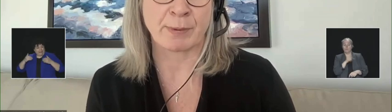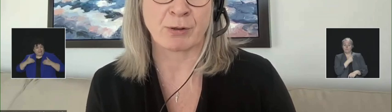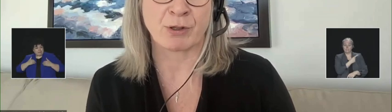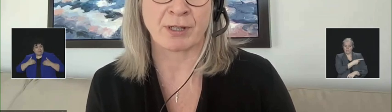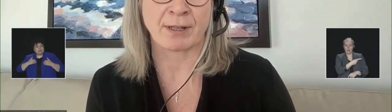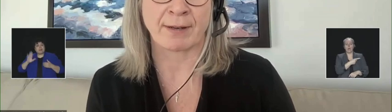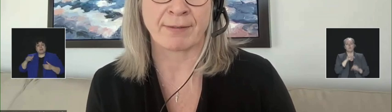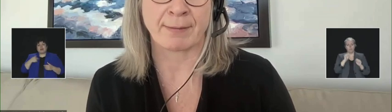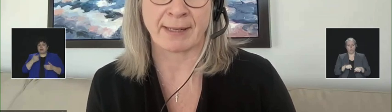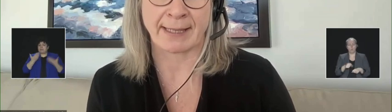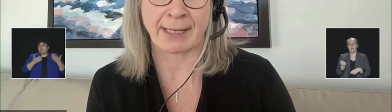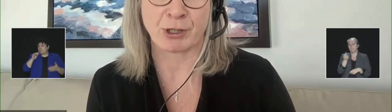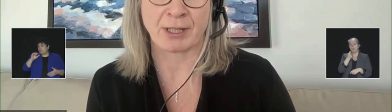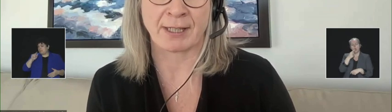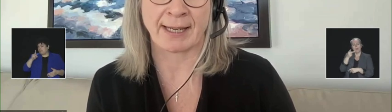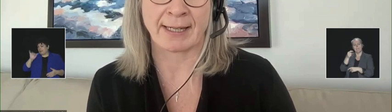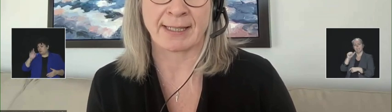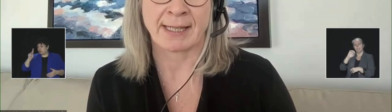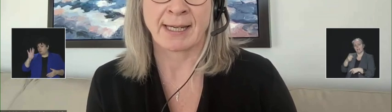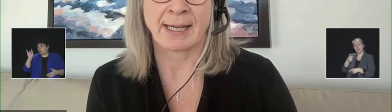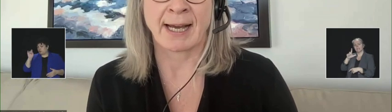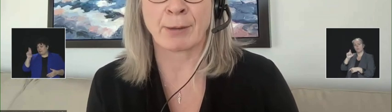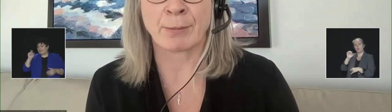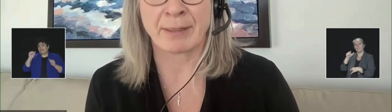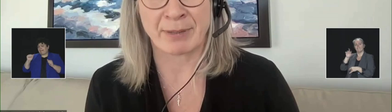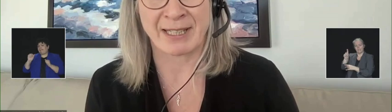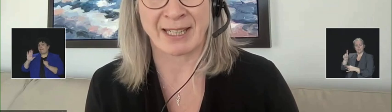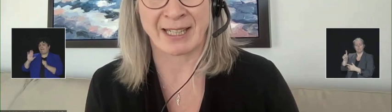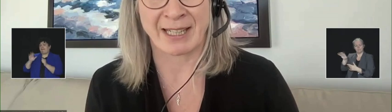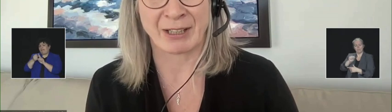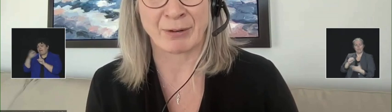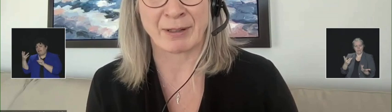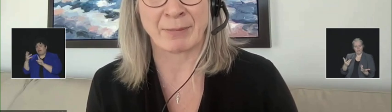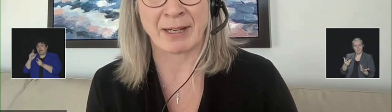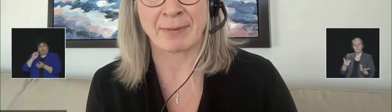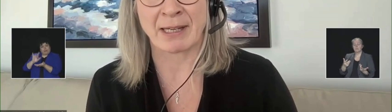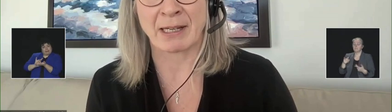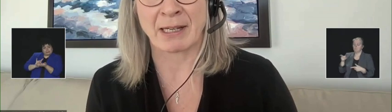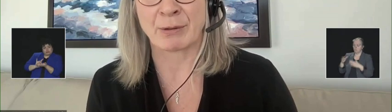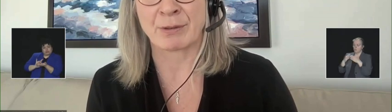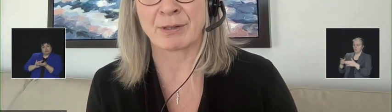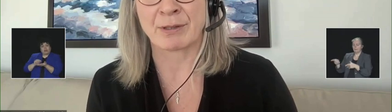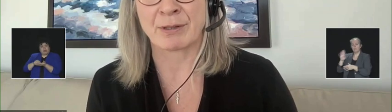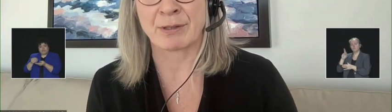distribution of the medication and how, in particular, it might be used in the